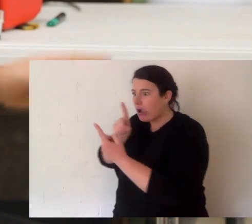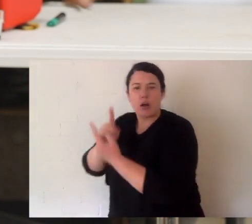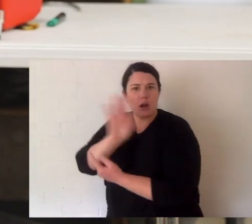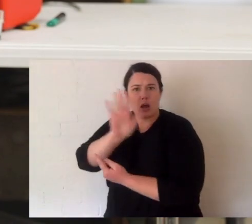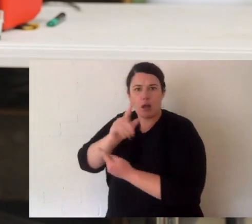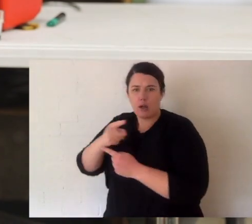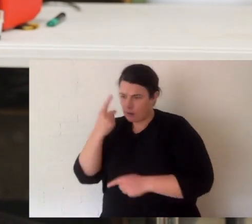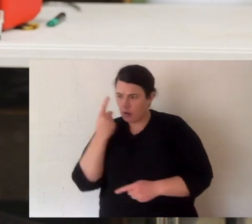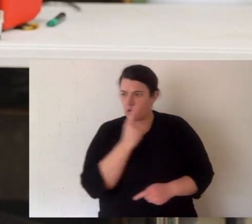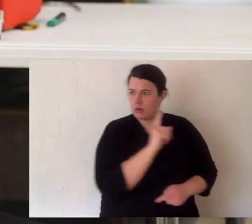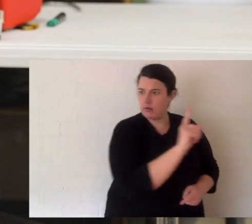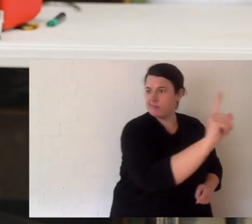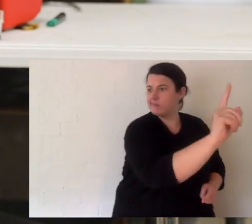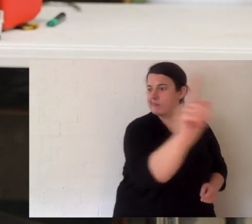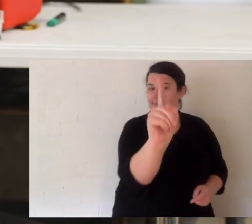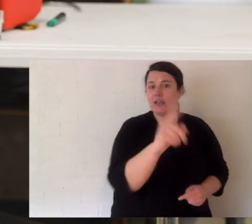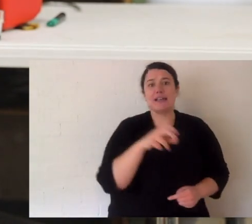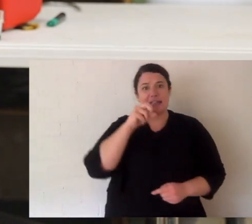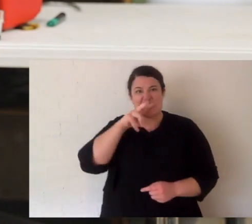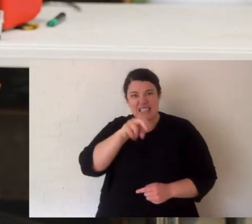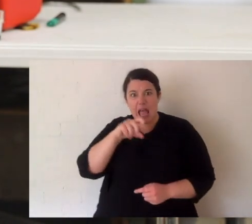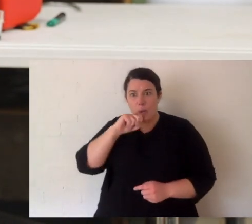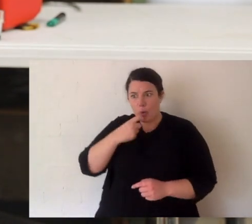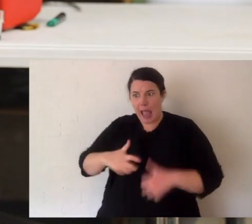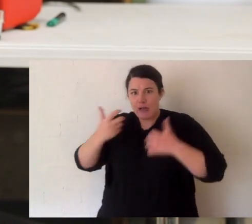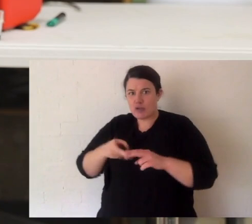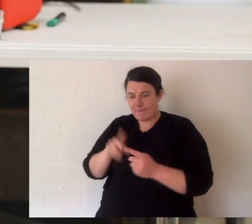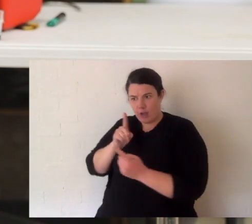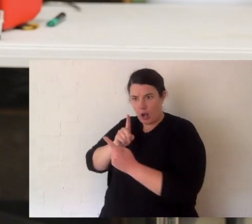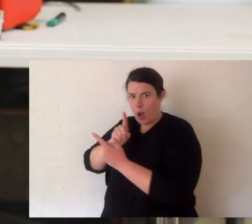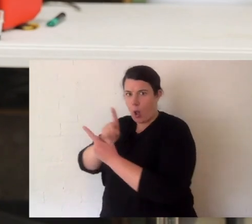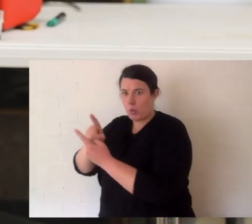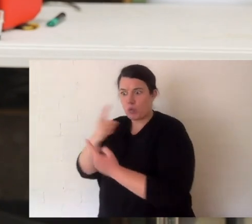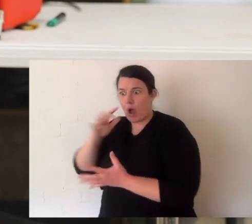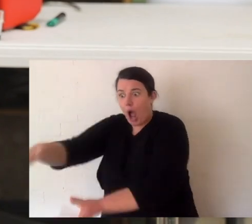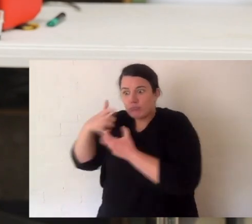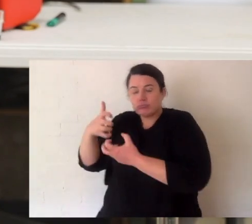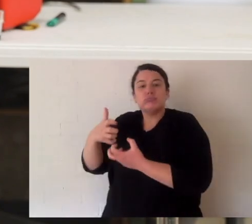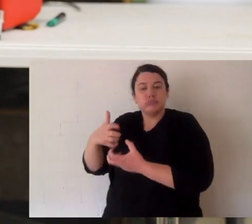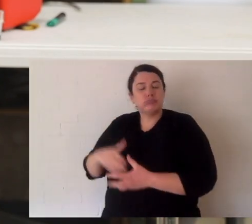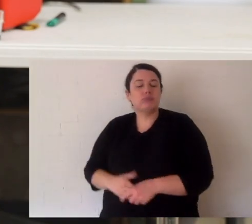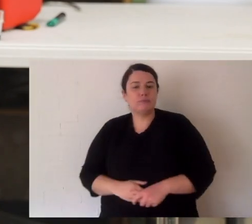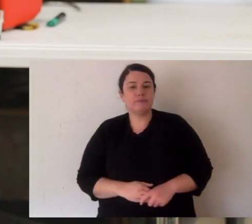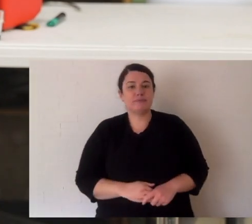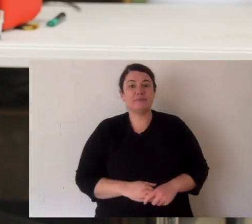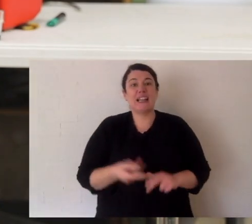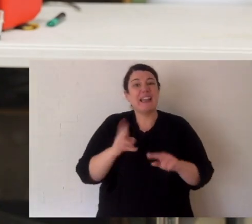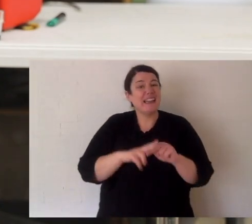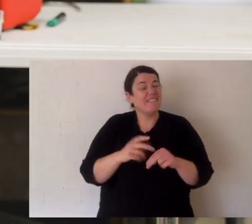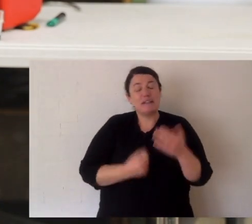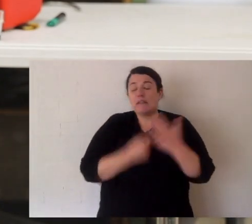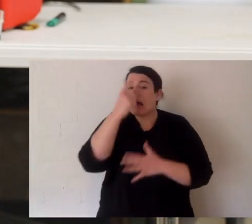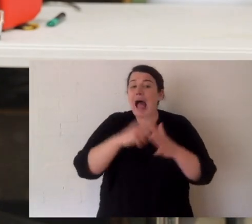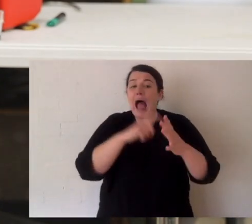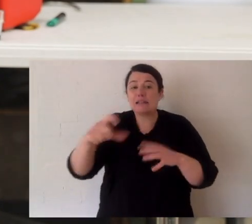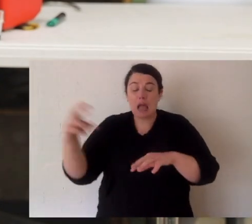it. Normally they'll take off. Snakes only become aggressive when you try and poke them, or catch them, or something like that. Now if you're accidentally